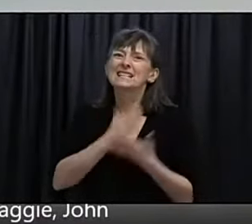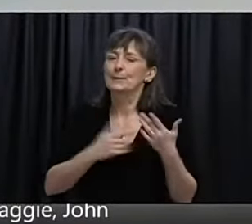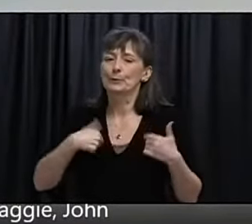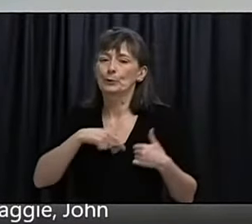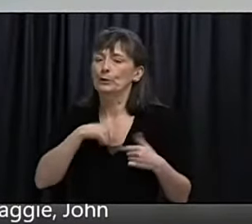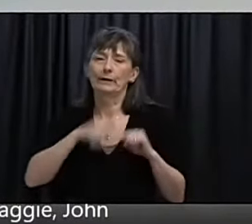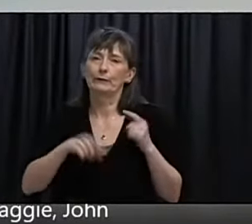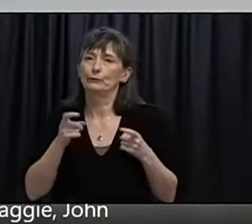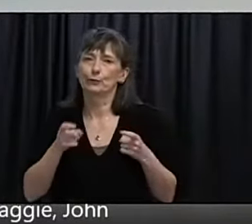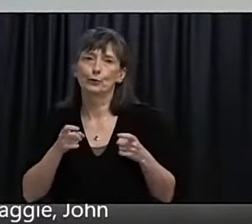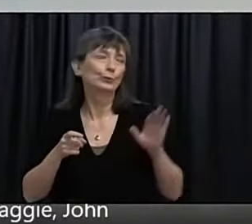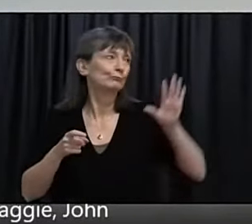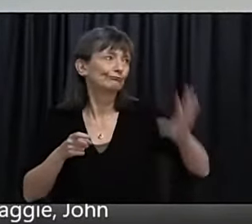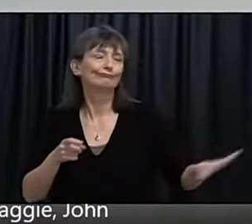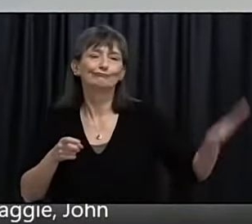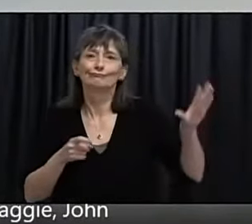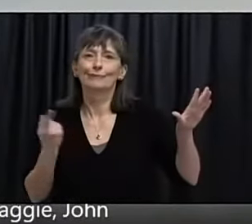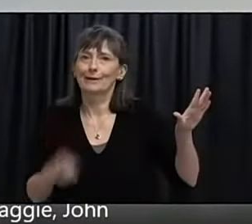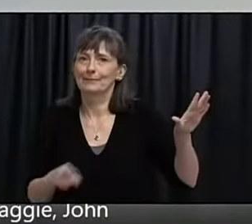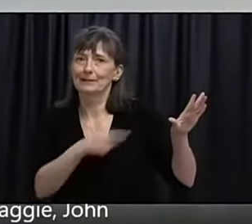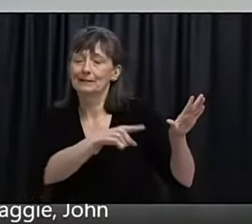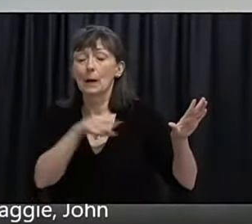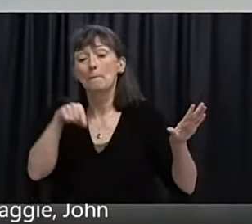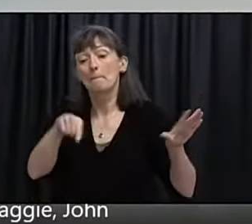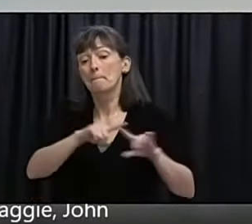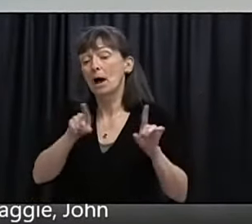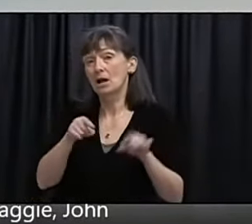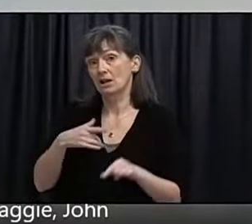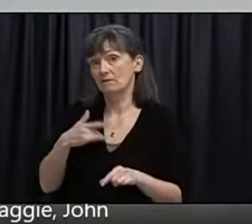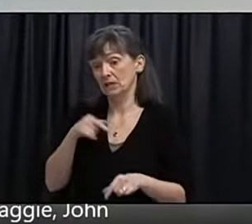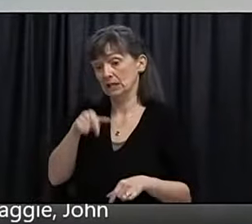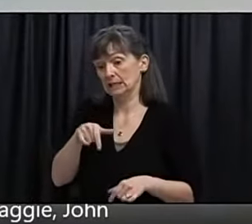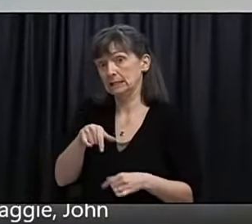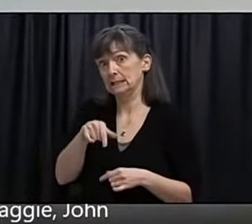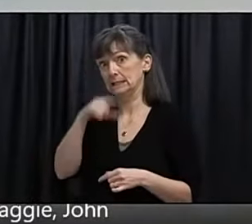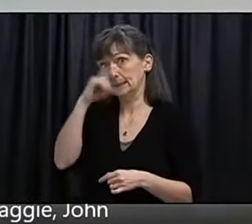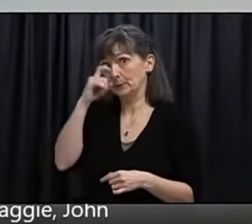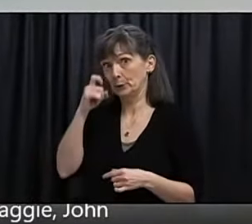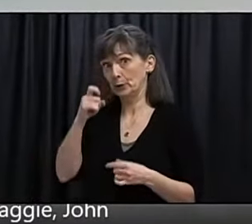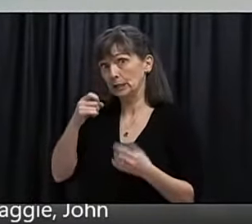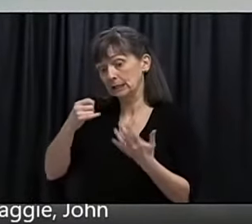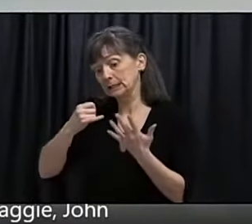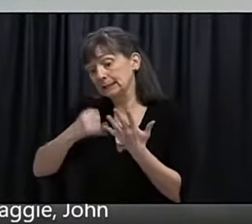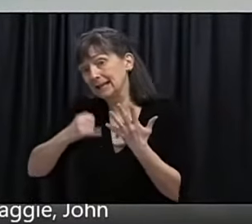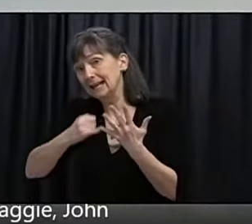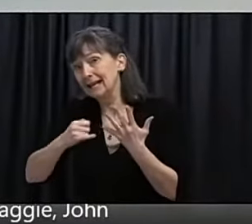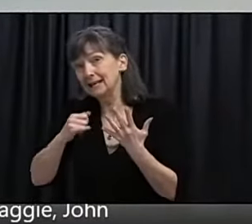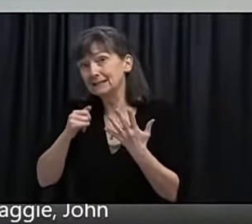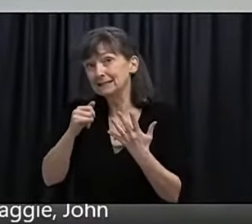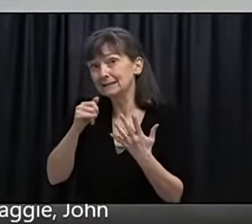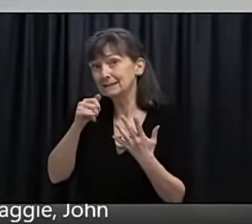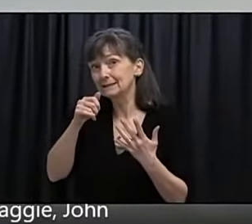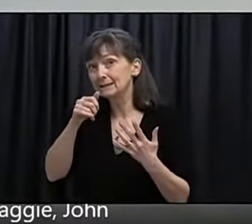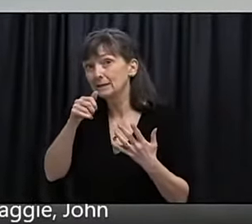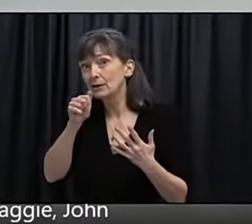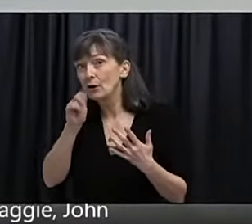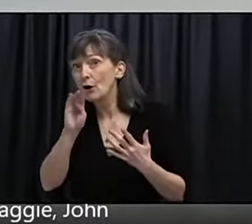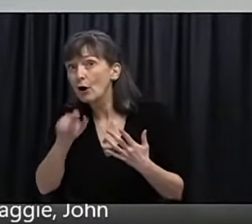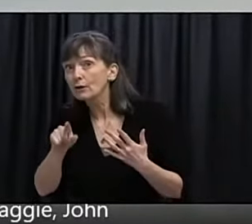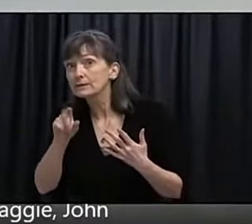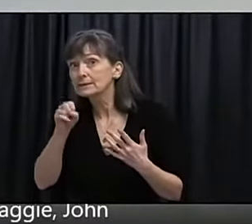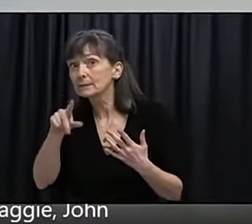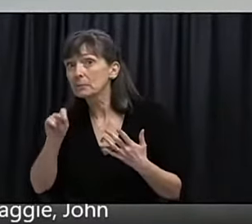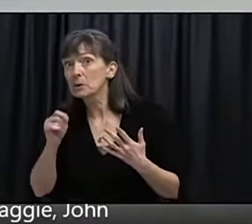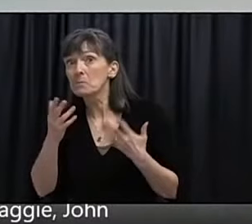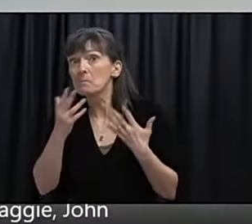But I really think that by the end of summer there will be some serious consideration maybe of going back to alert